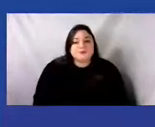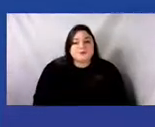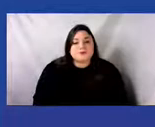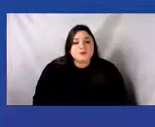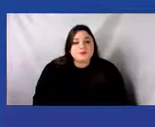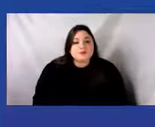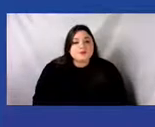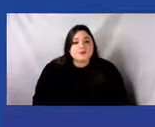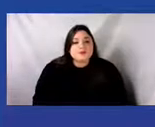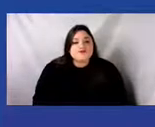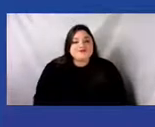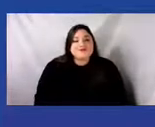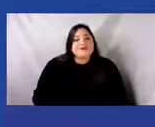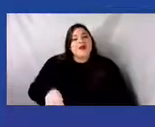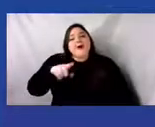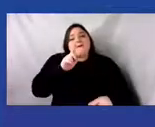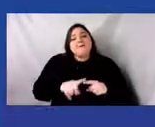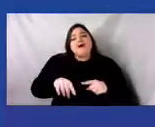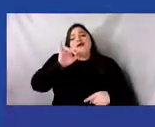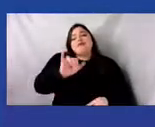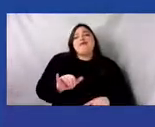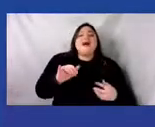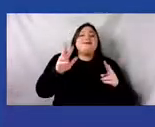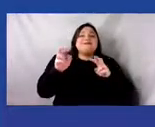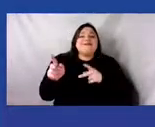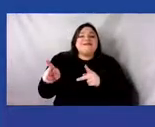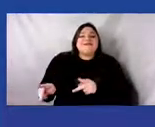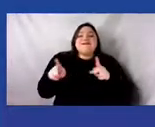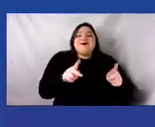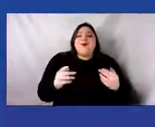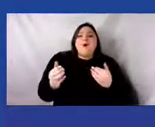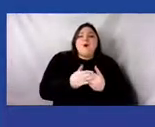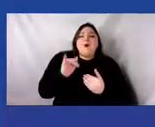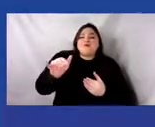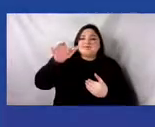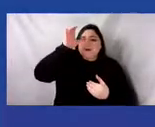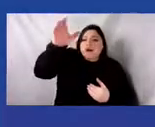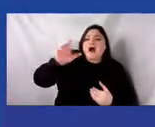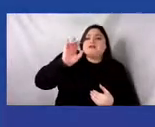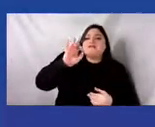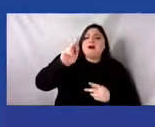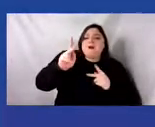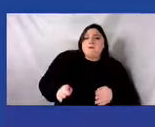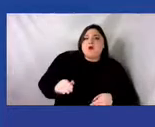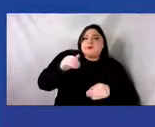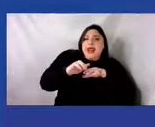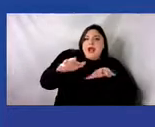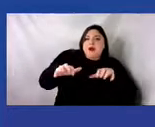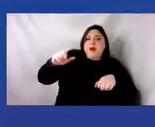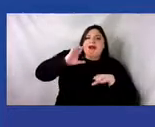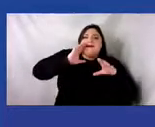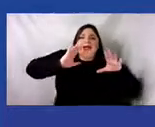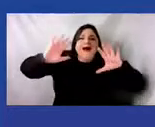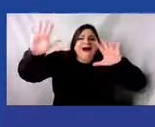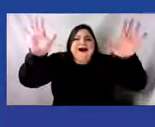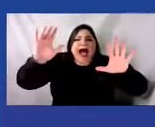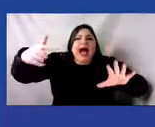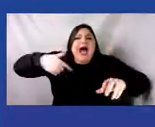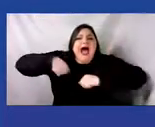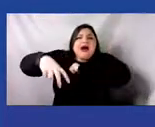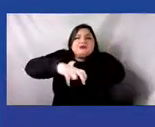getting in front of a crowd and saying, I acknowledge that I stole this car, and then still driving off with the car.